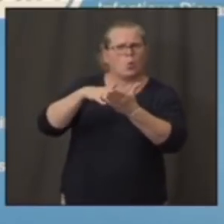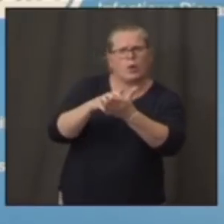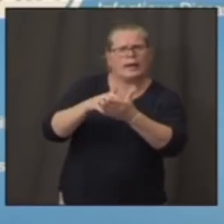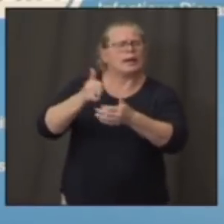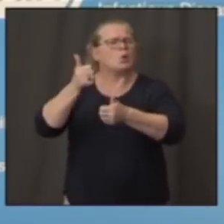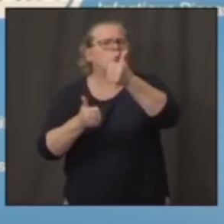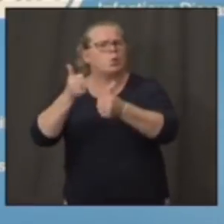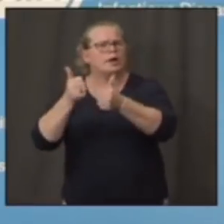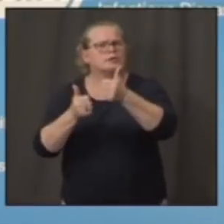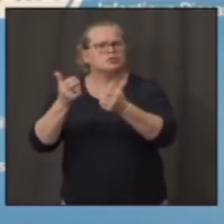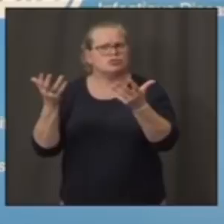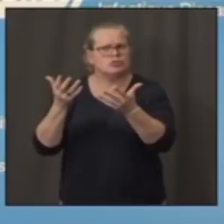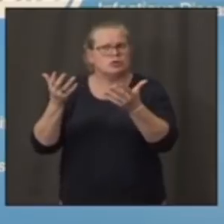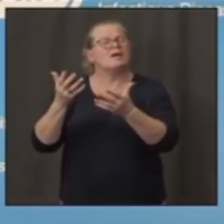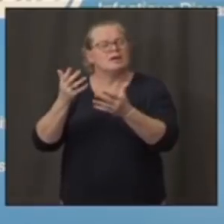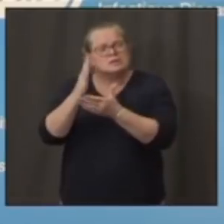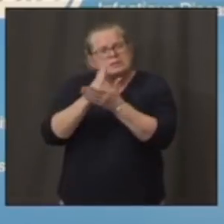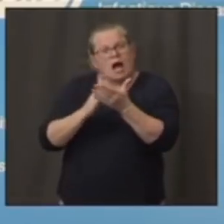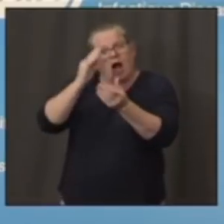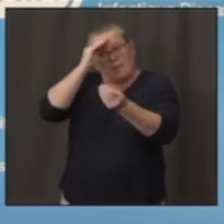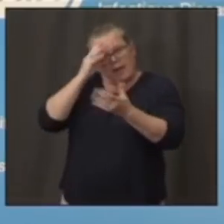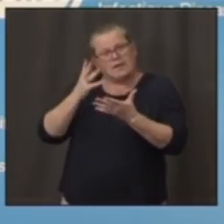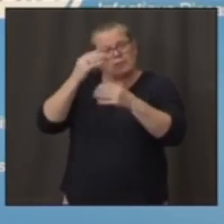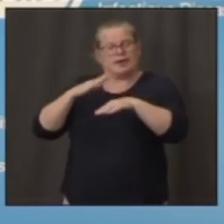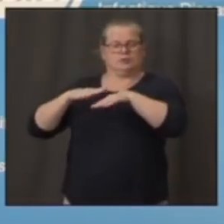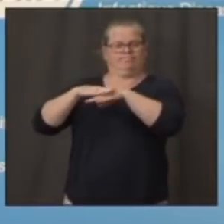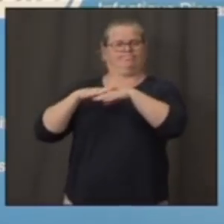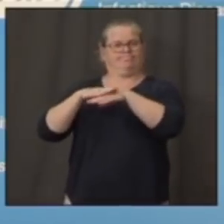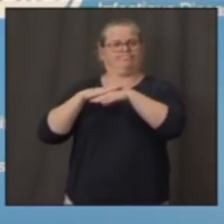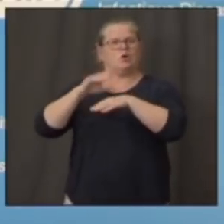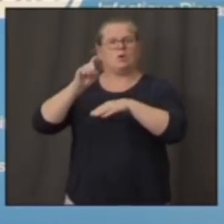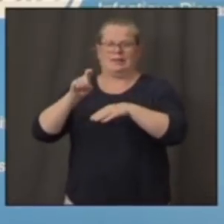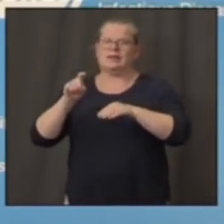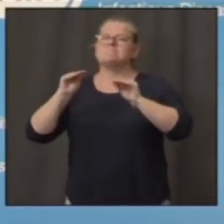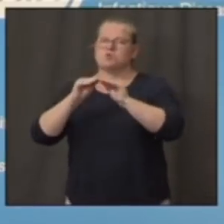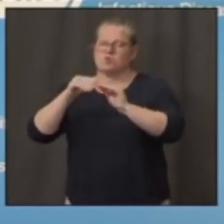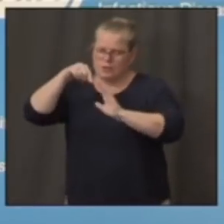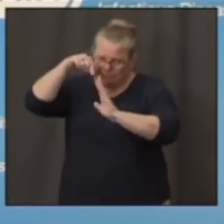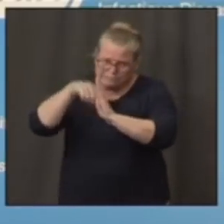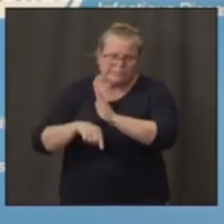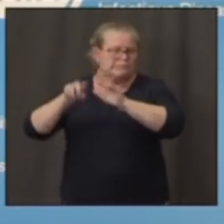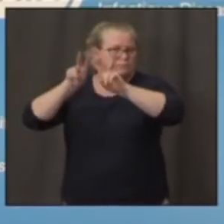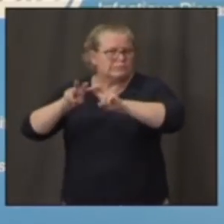definitively nail that down because there are still some open questions.